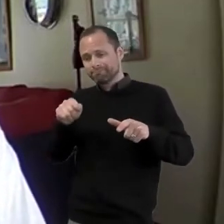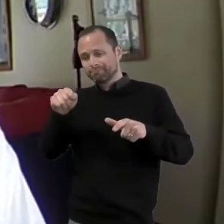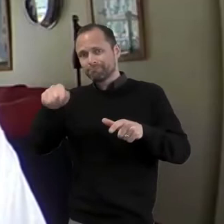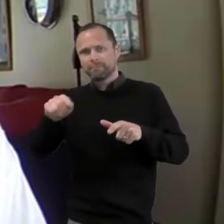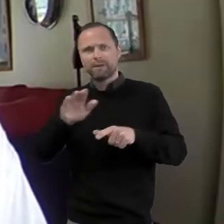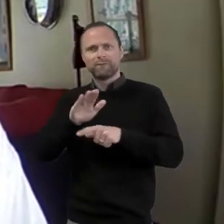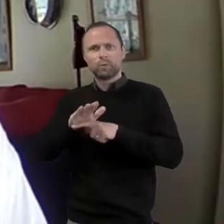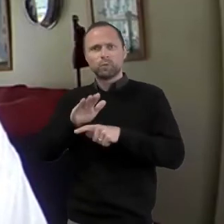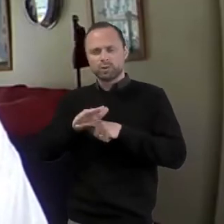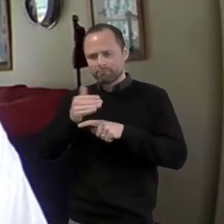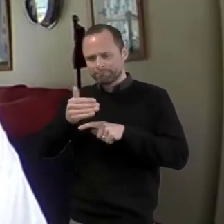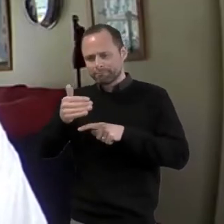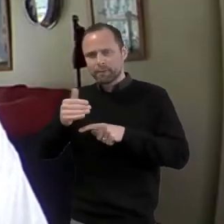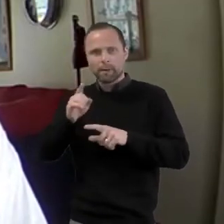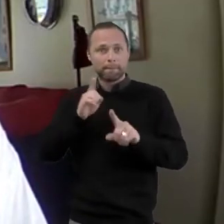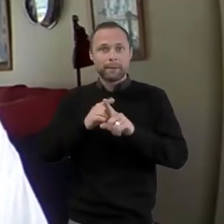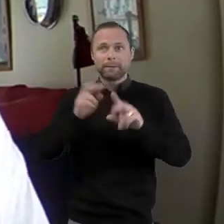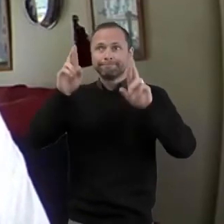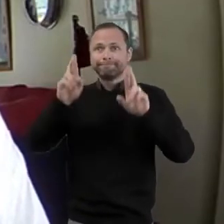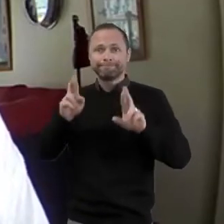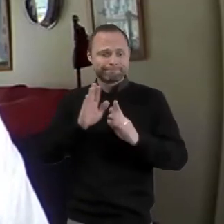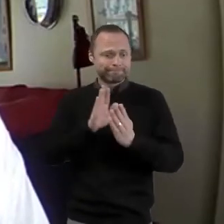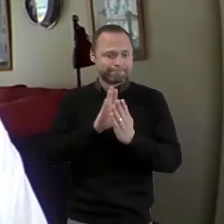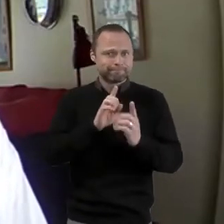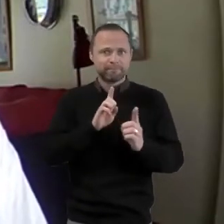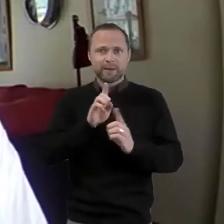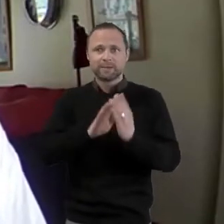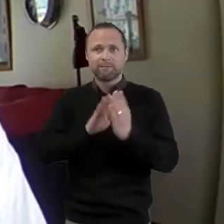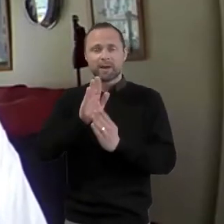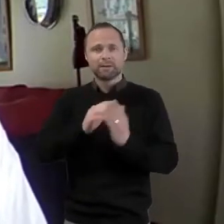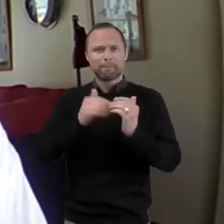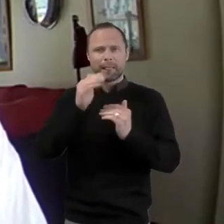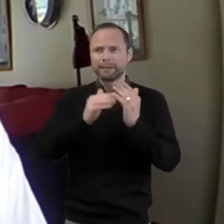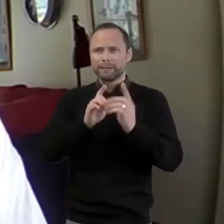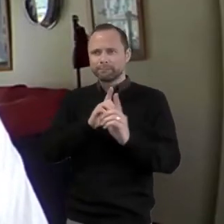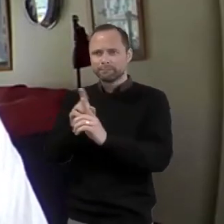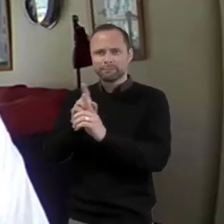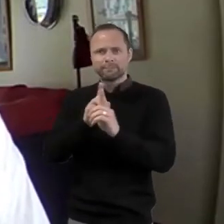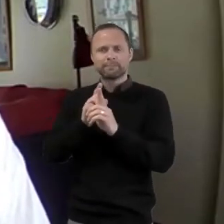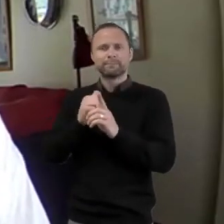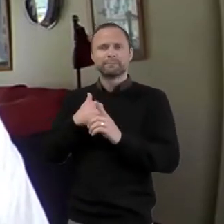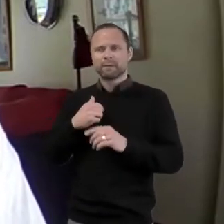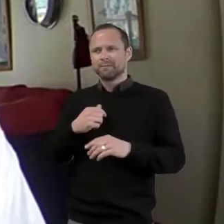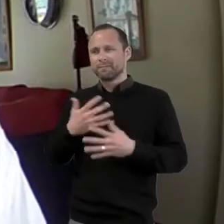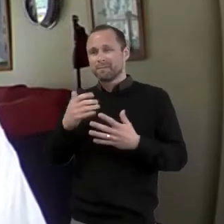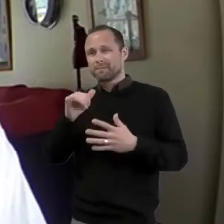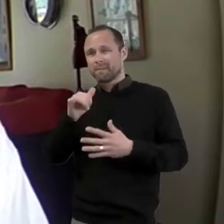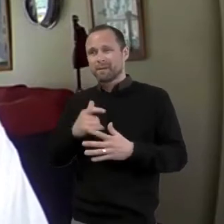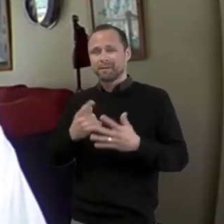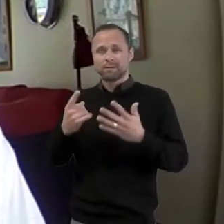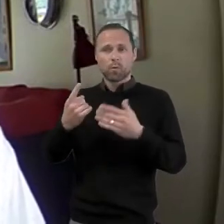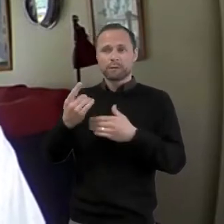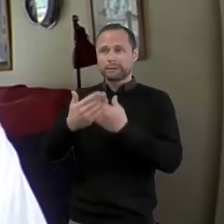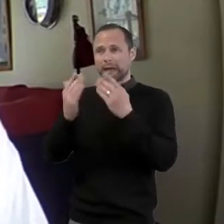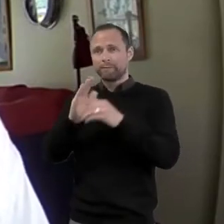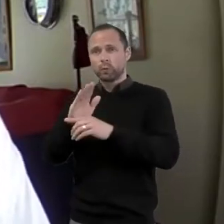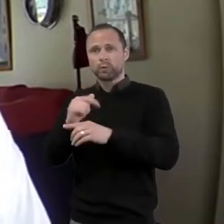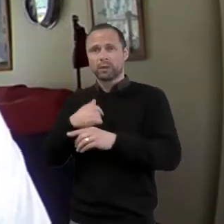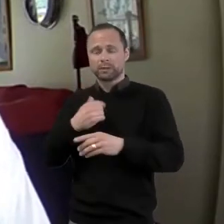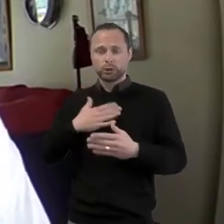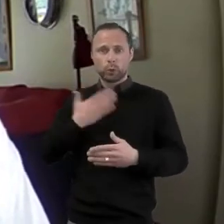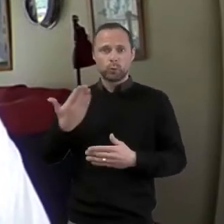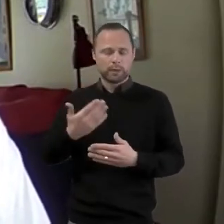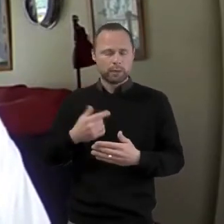future of meeting face to face in a building and maybe one day not having to scour the fantastic coronavirus